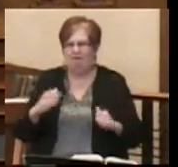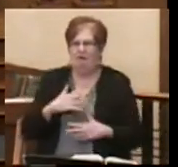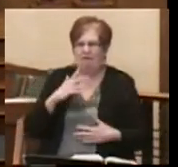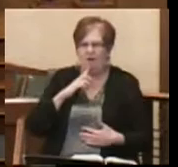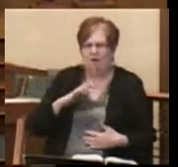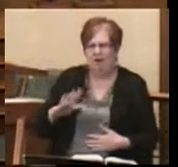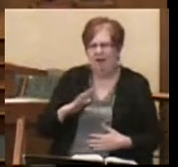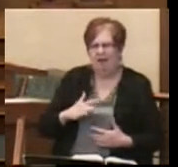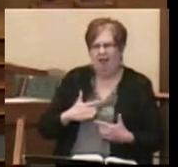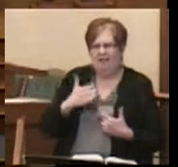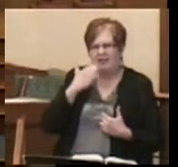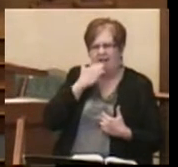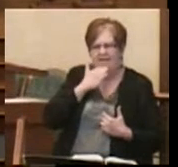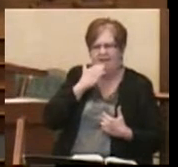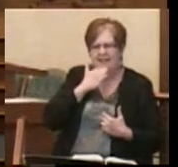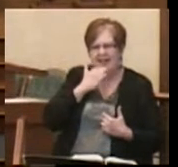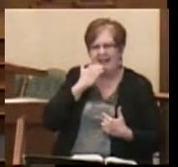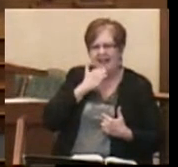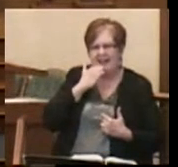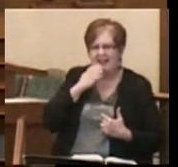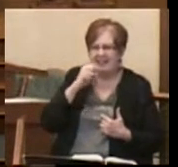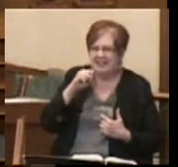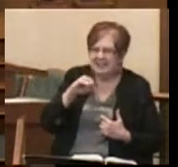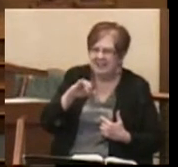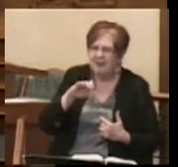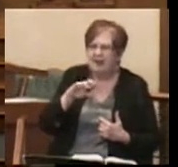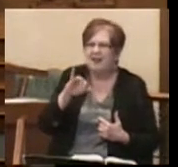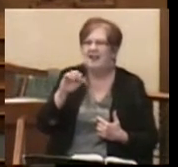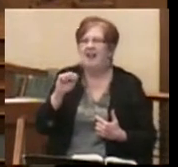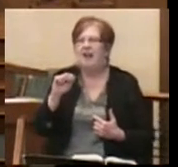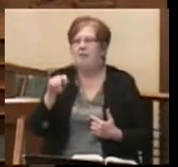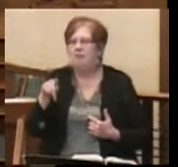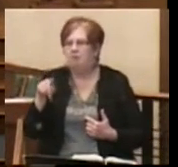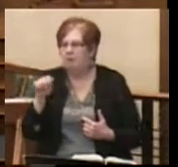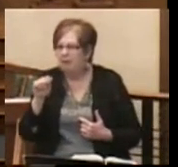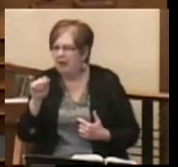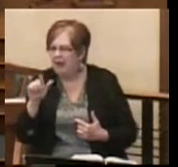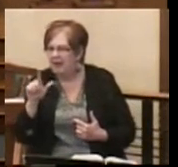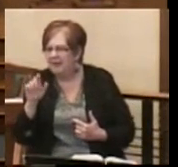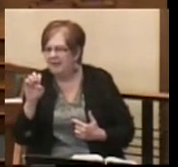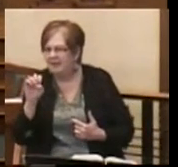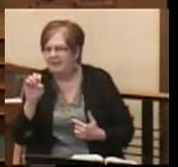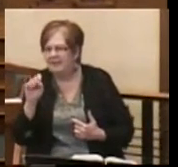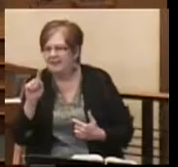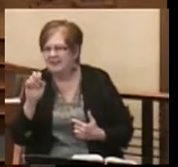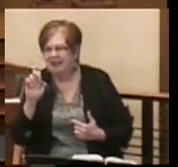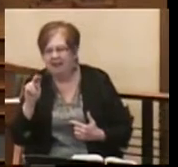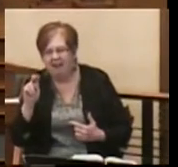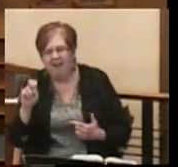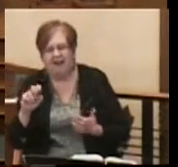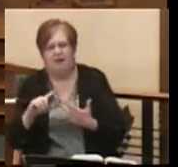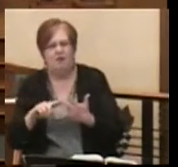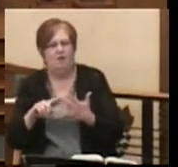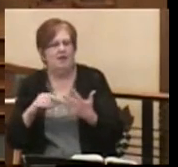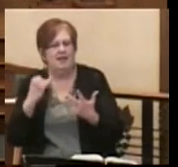day. Would that be in Syria or Palestine or even in Israel?